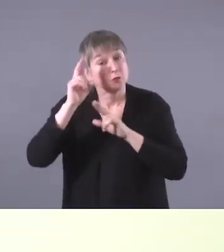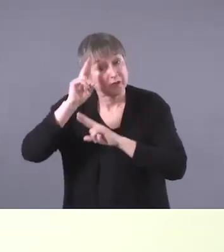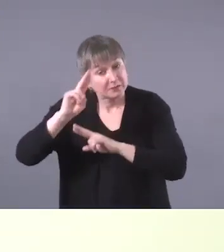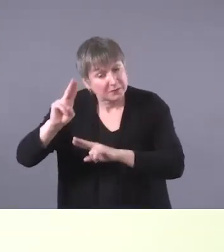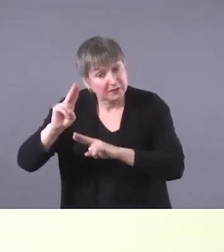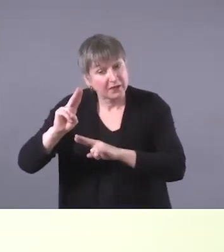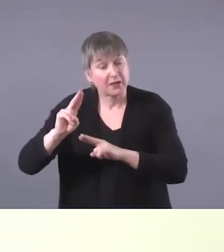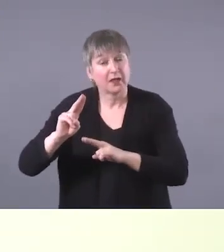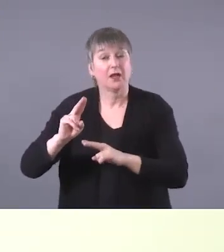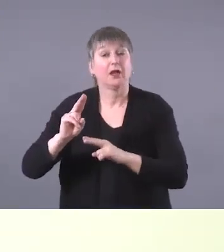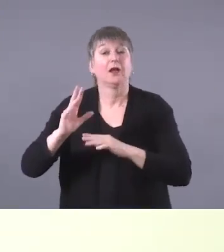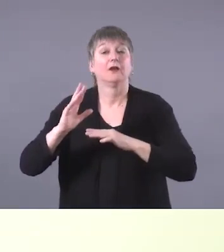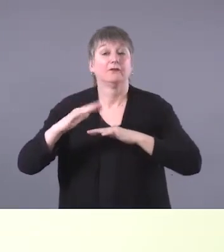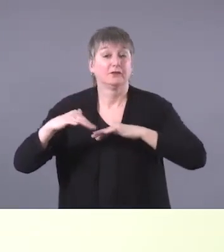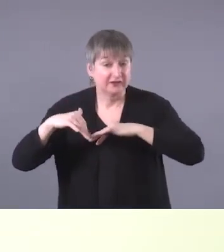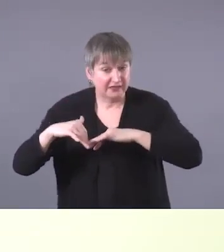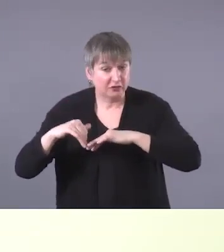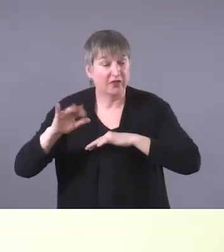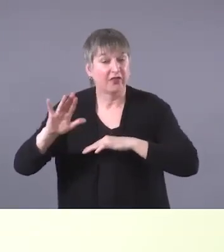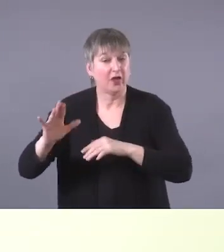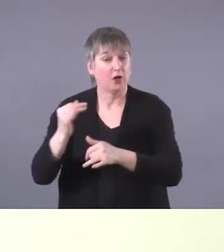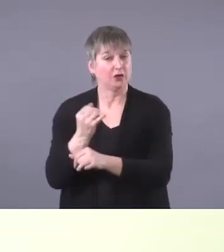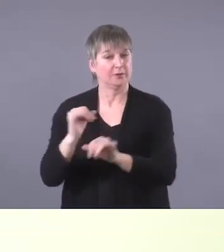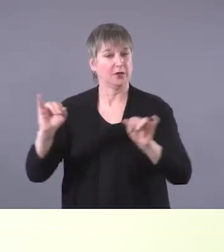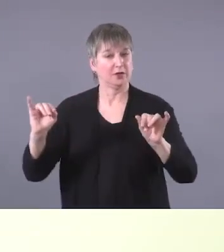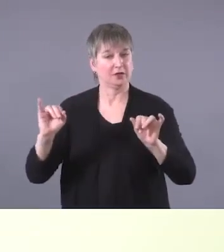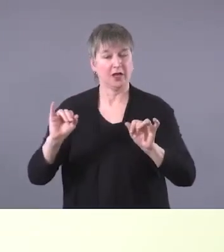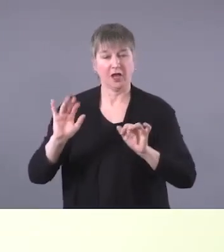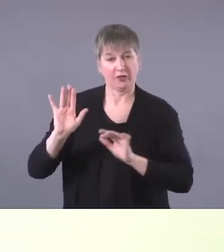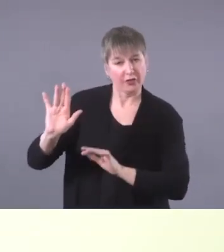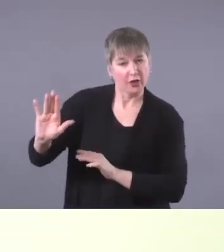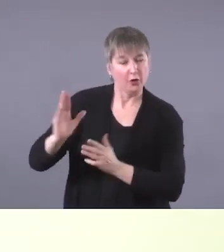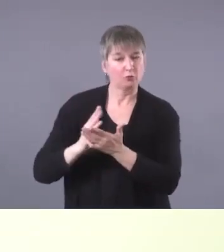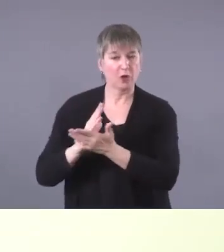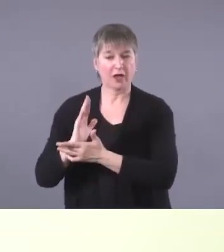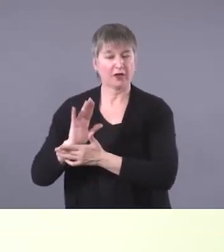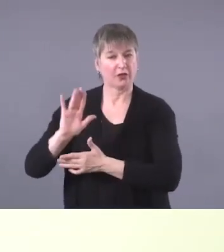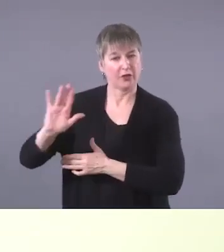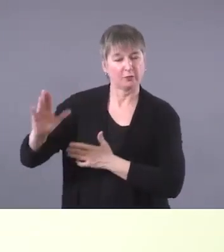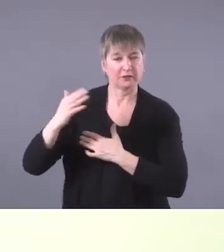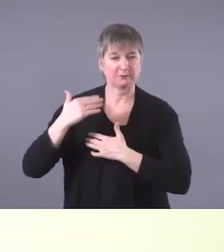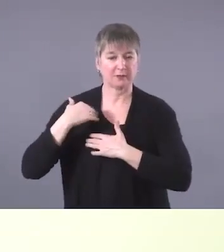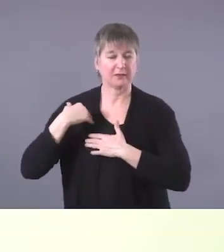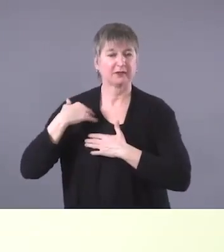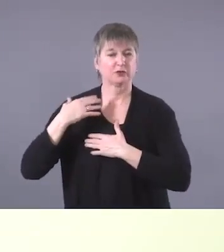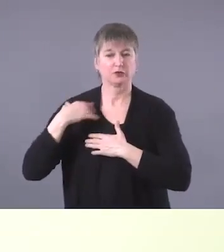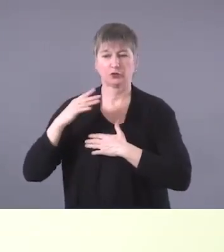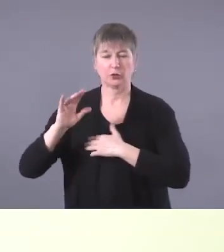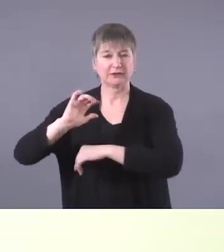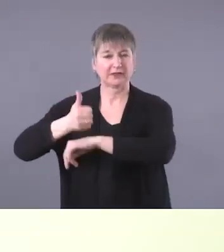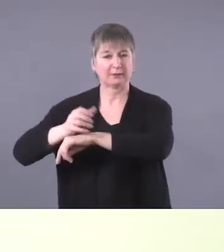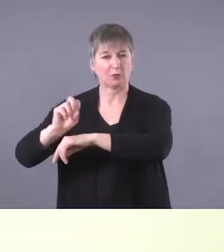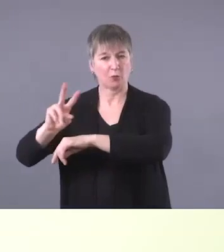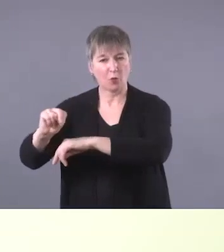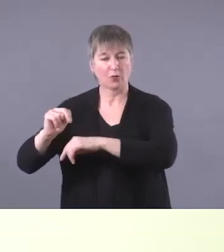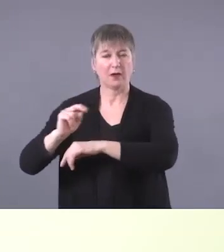first nations autonomy, including, uh, their right and responsibility to direct their own health and education programs. Um,